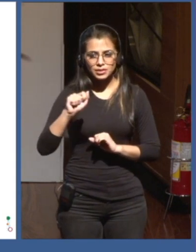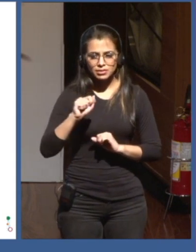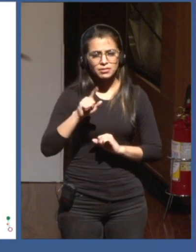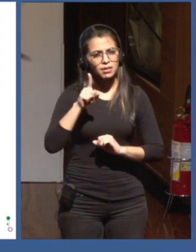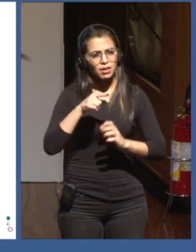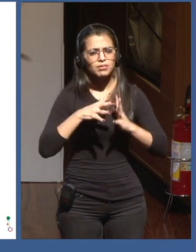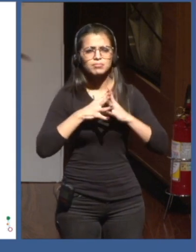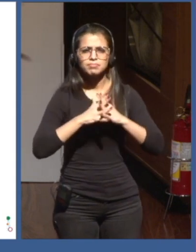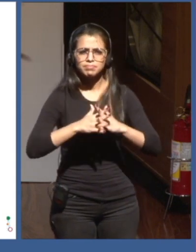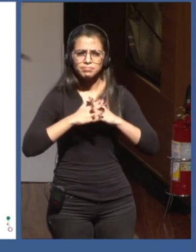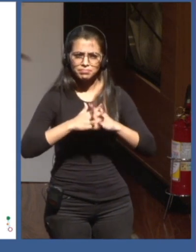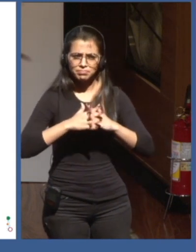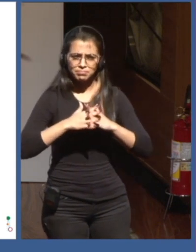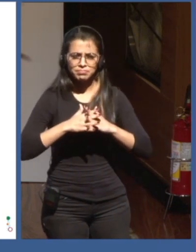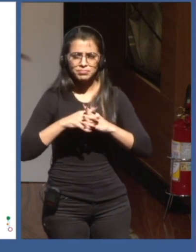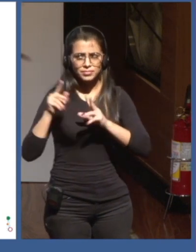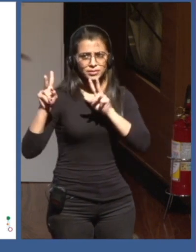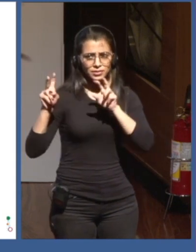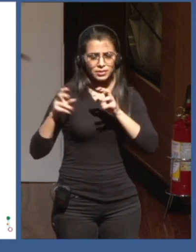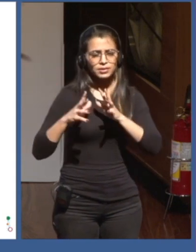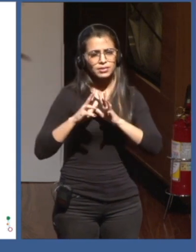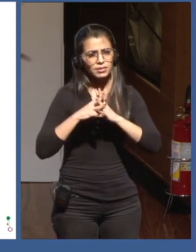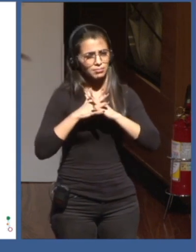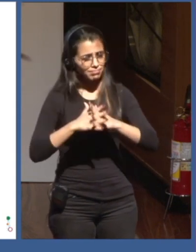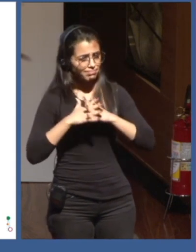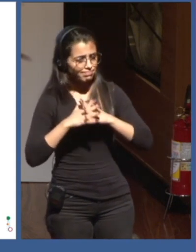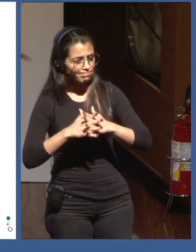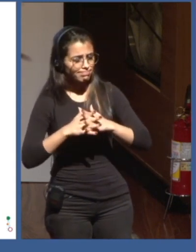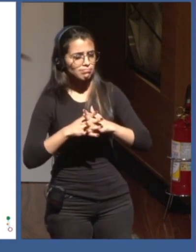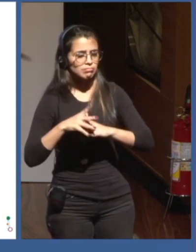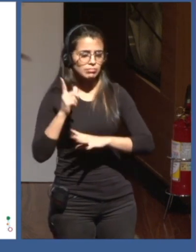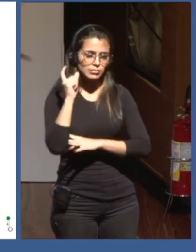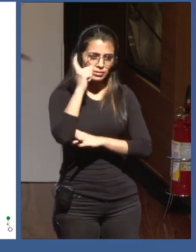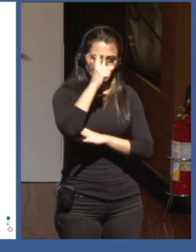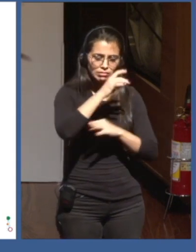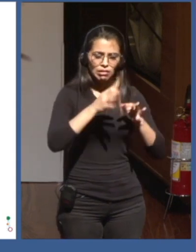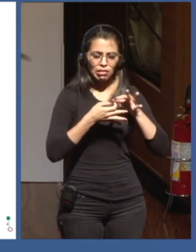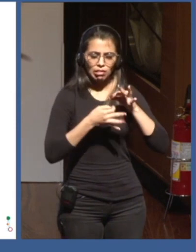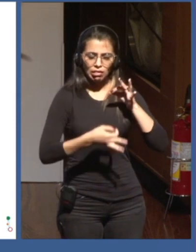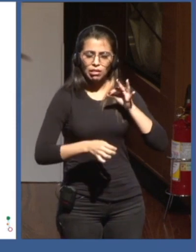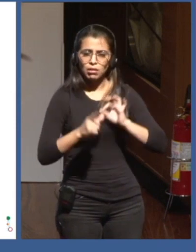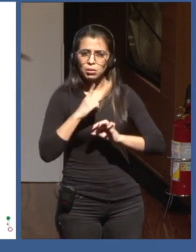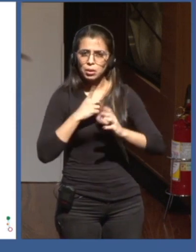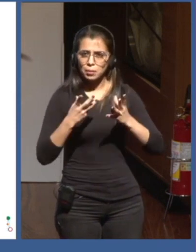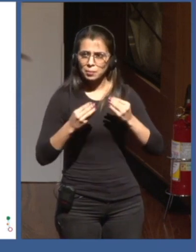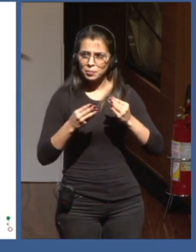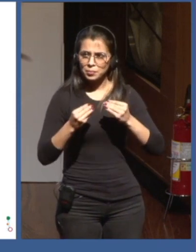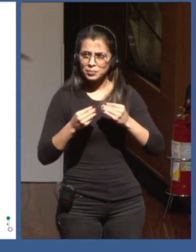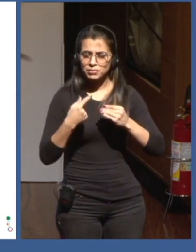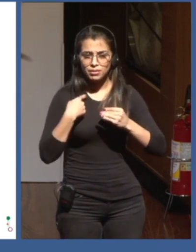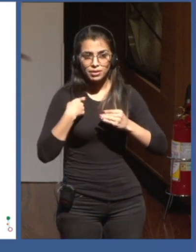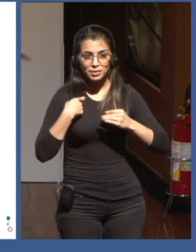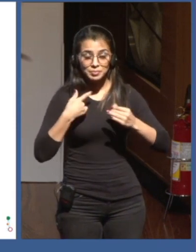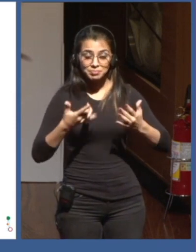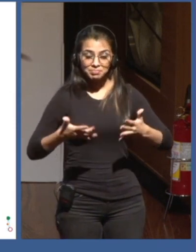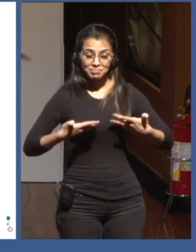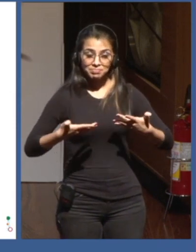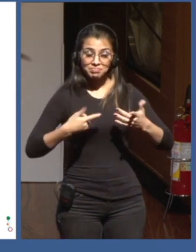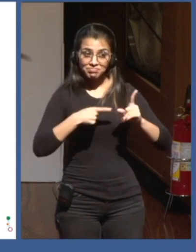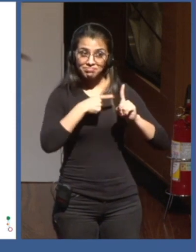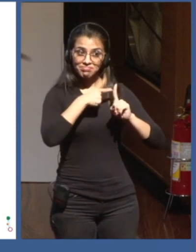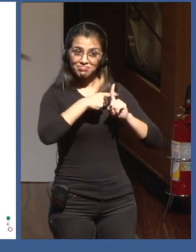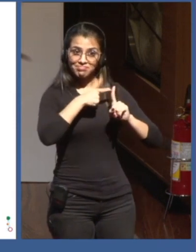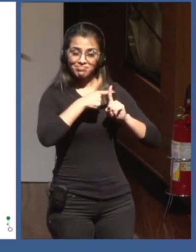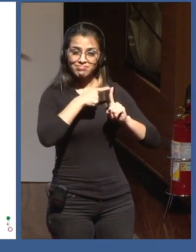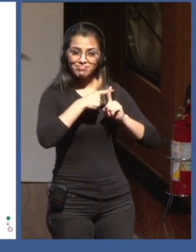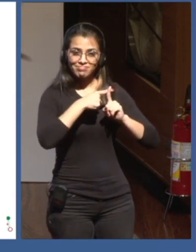very, very complex topic. I'm a sort of, like, cautious optimist. I don't want to be cynical about technology